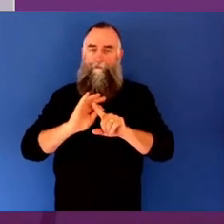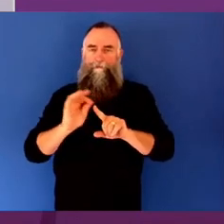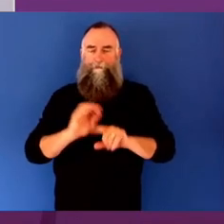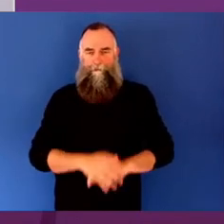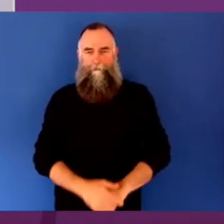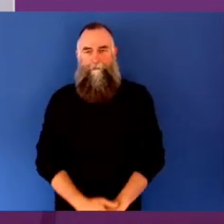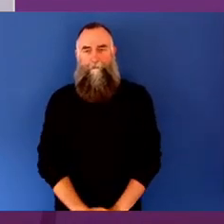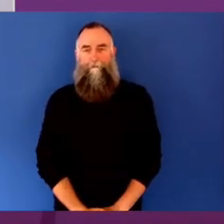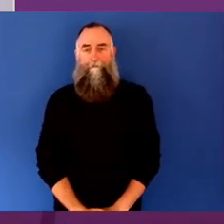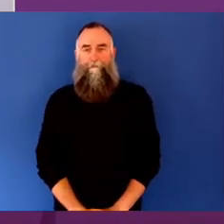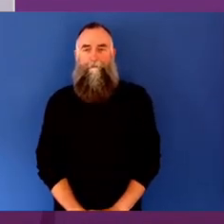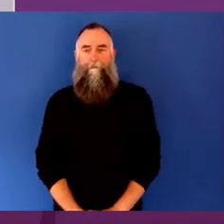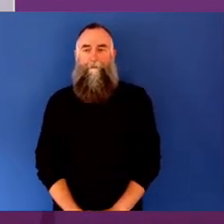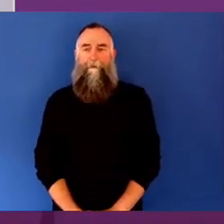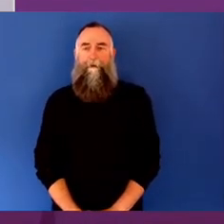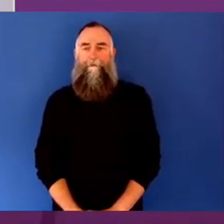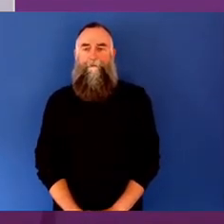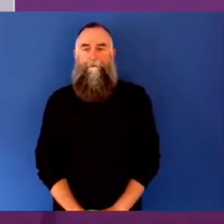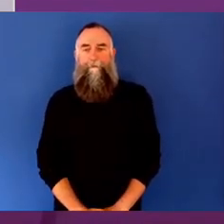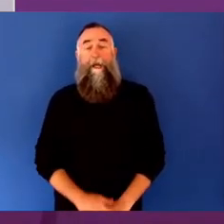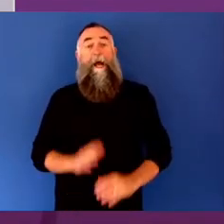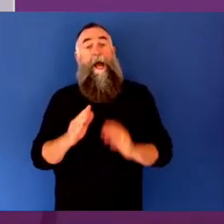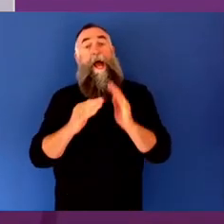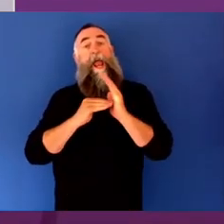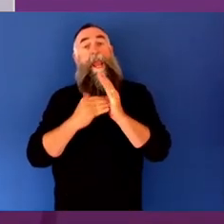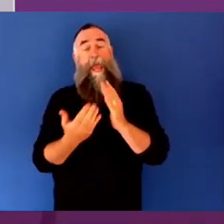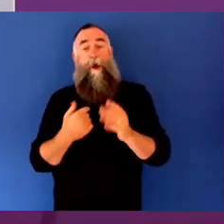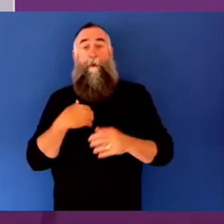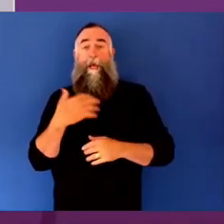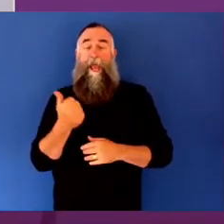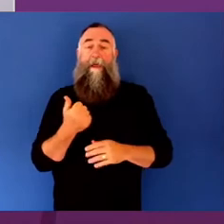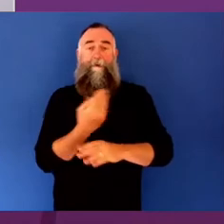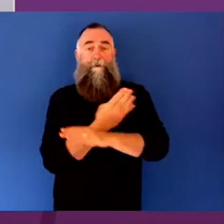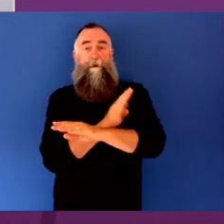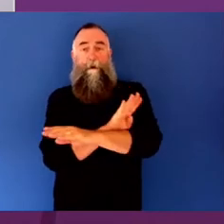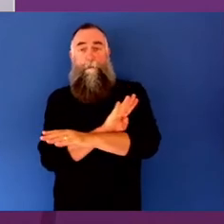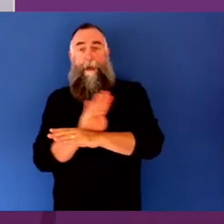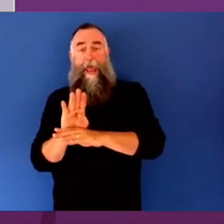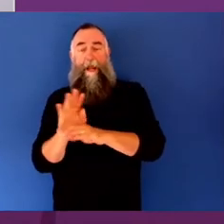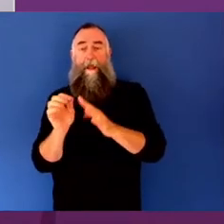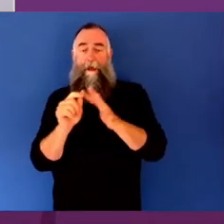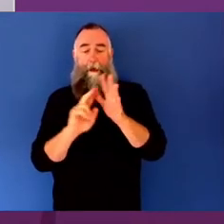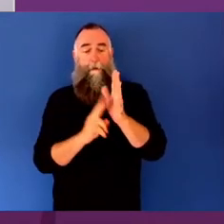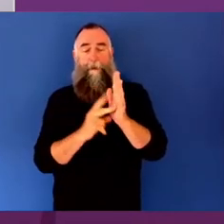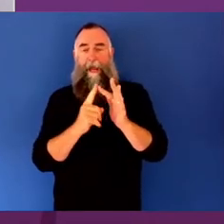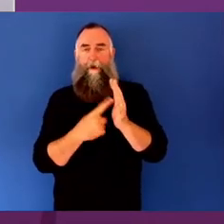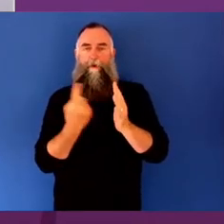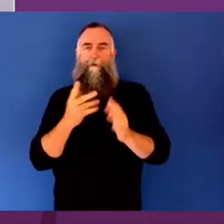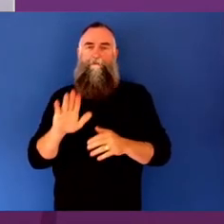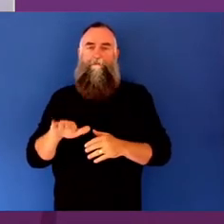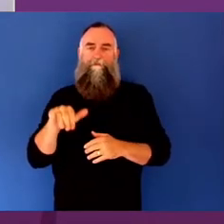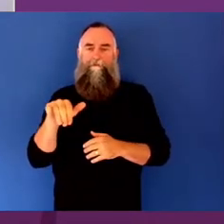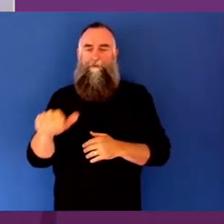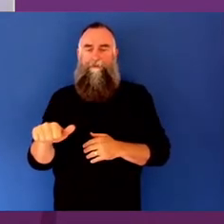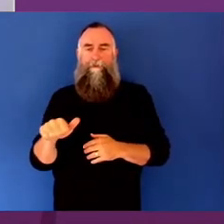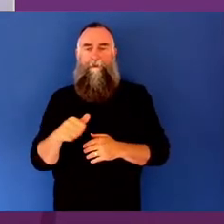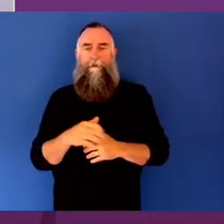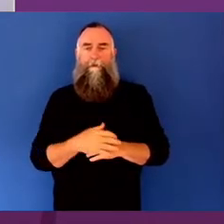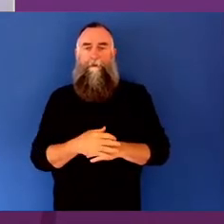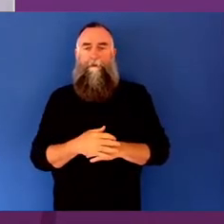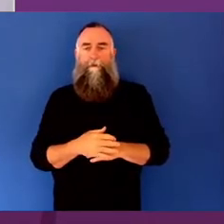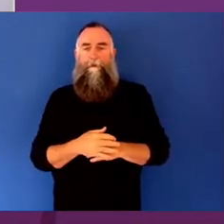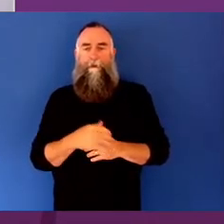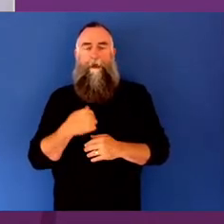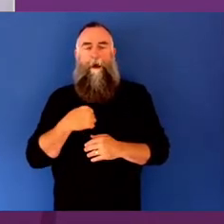experts. So I'll leave you in the hands of our moderator, Faye Akindoyeni, partner and Melbourne office head of the